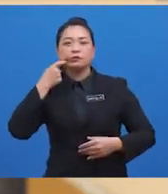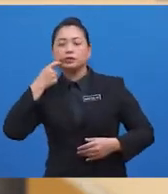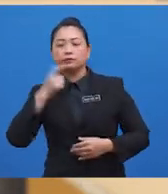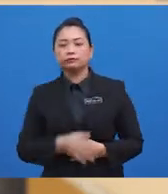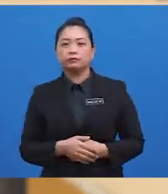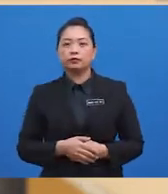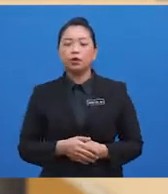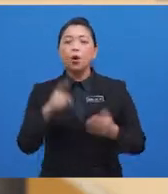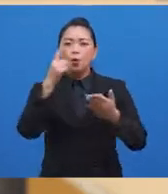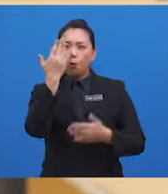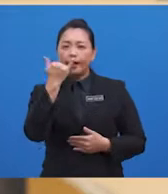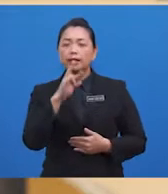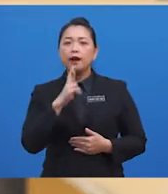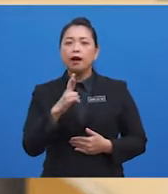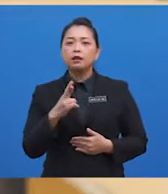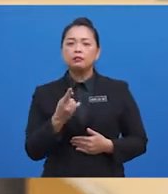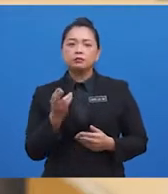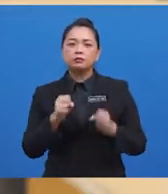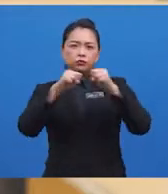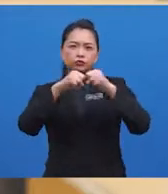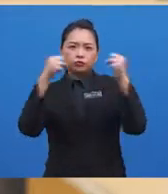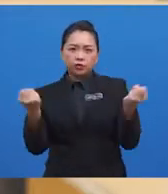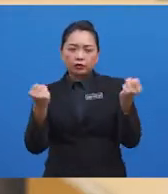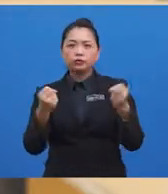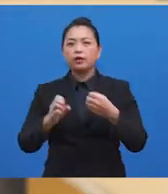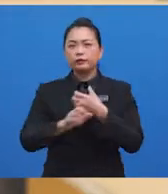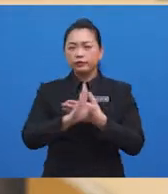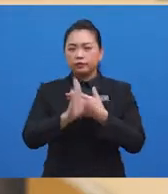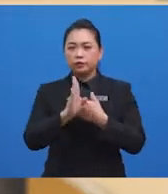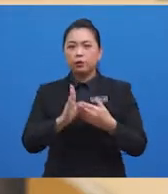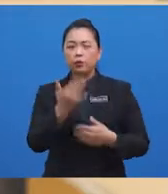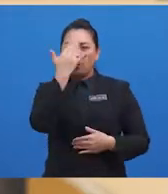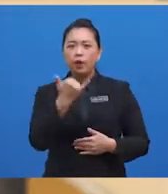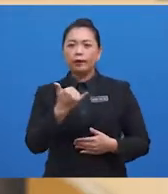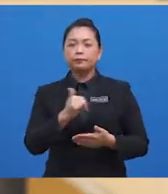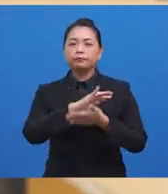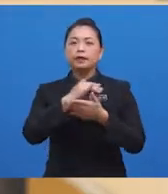Why are such addiction dangerous? How do addicts become addicted?